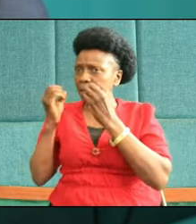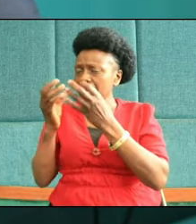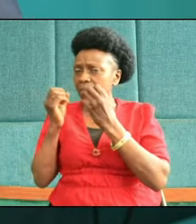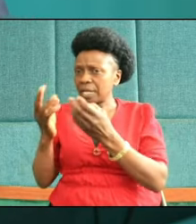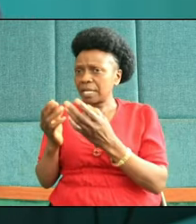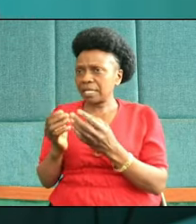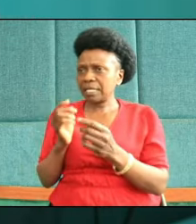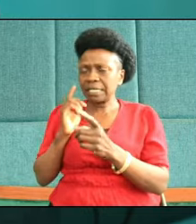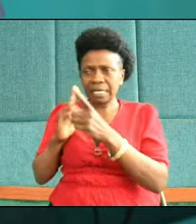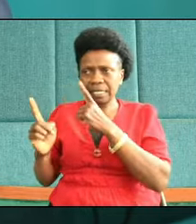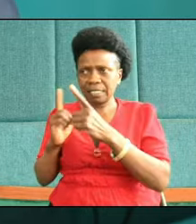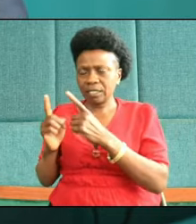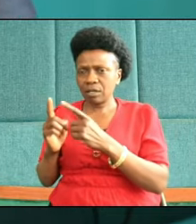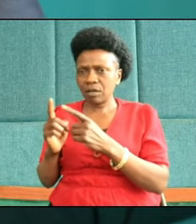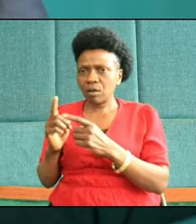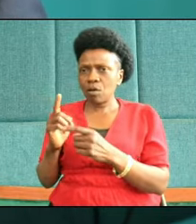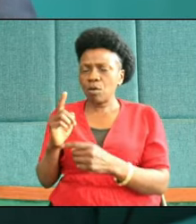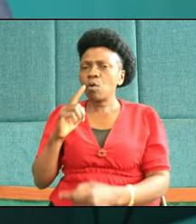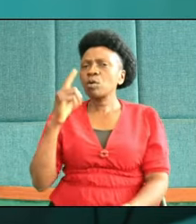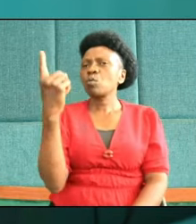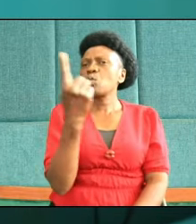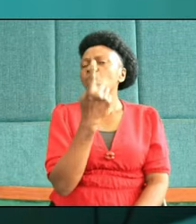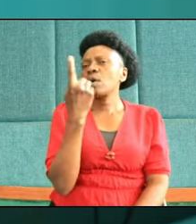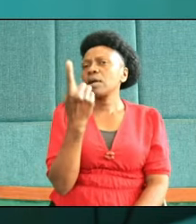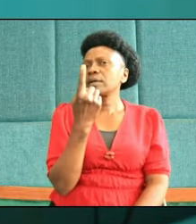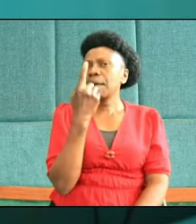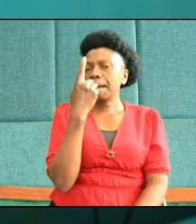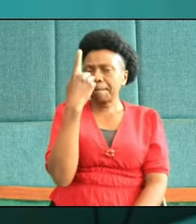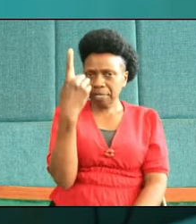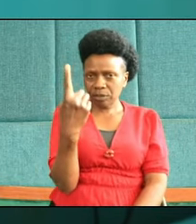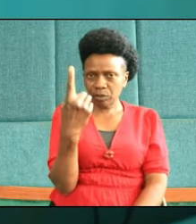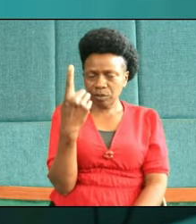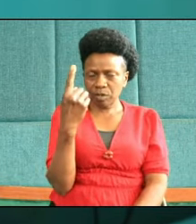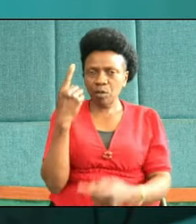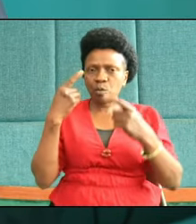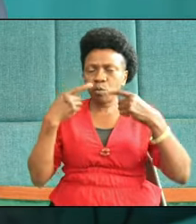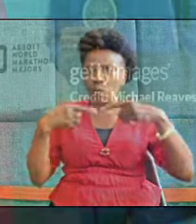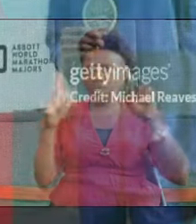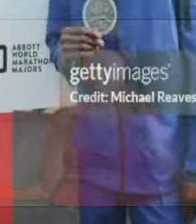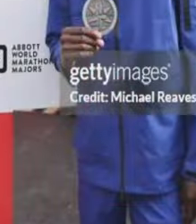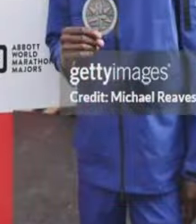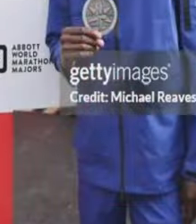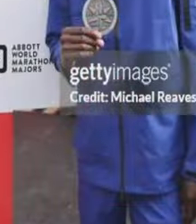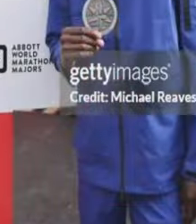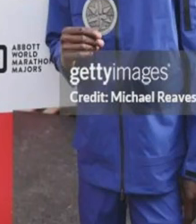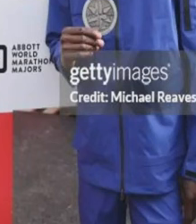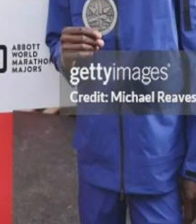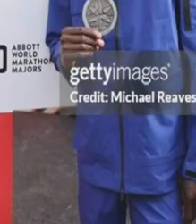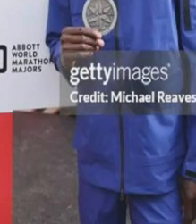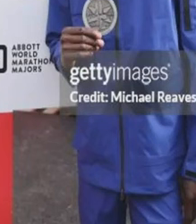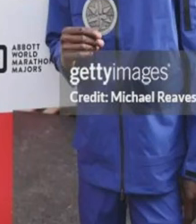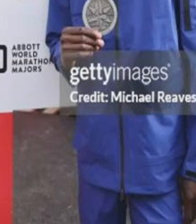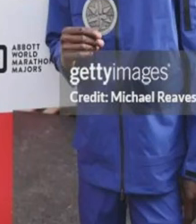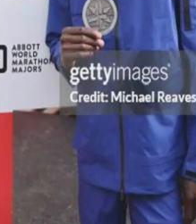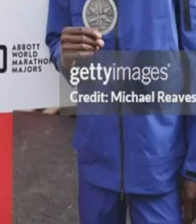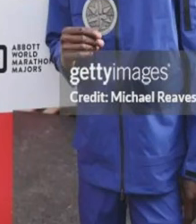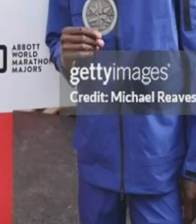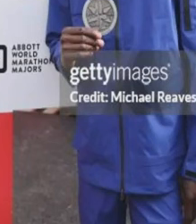and only one person actually wins. So there is no reason for you